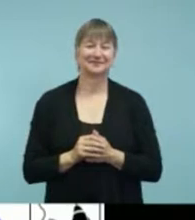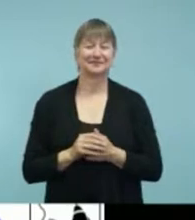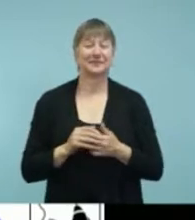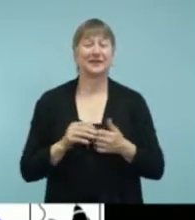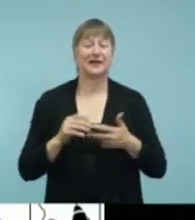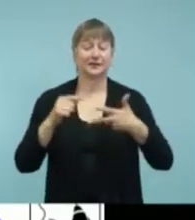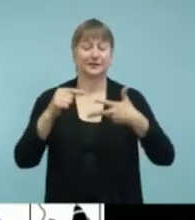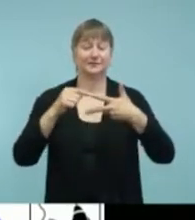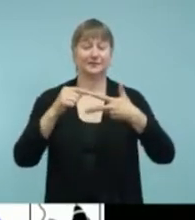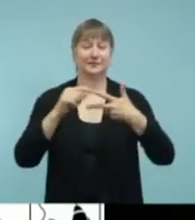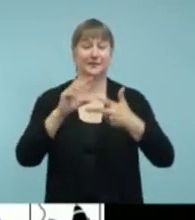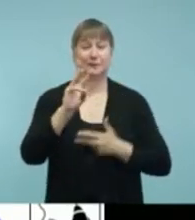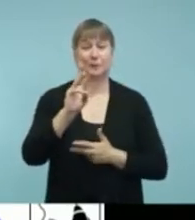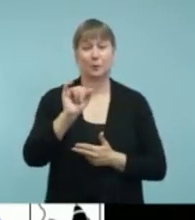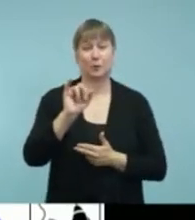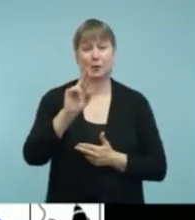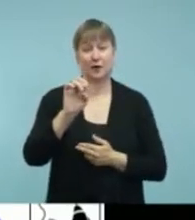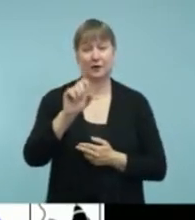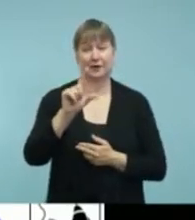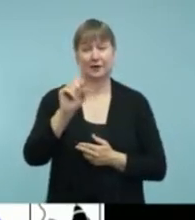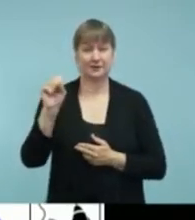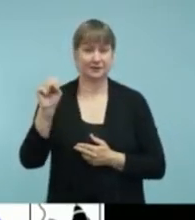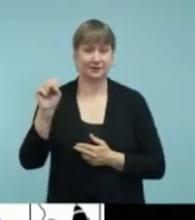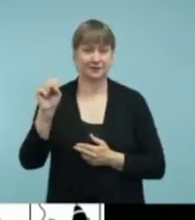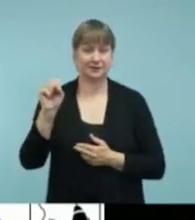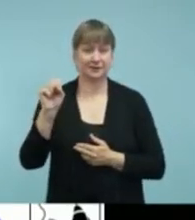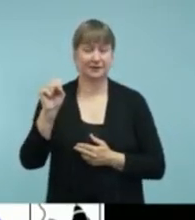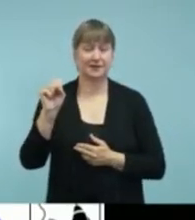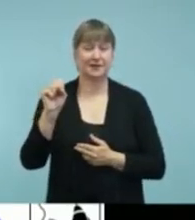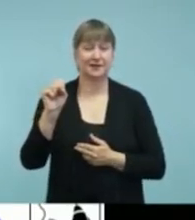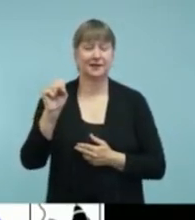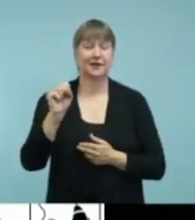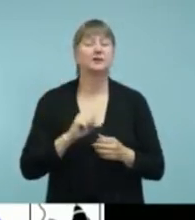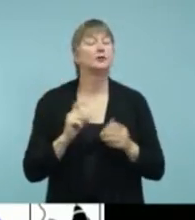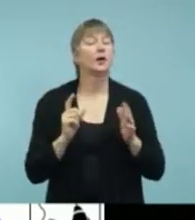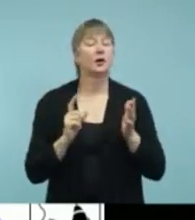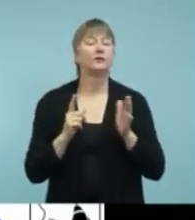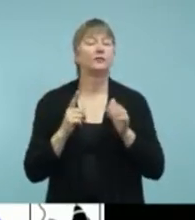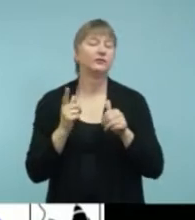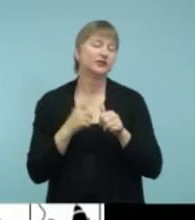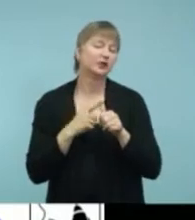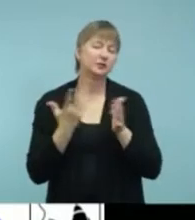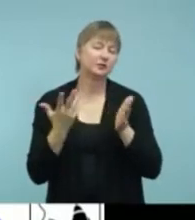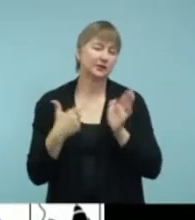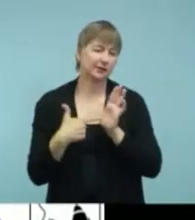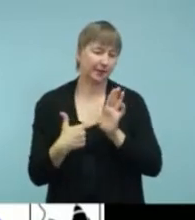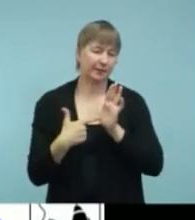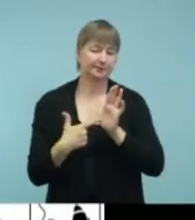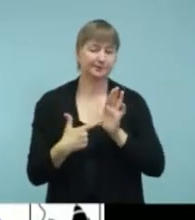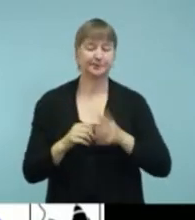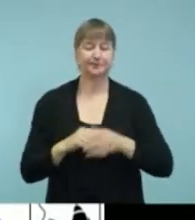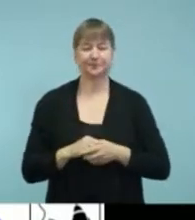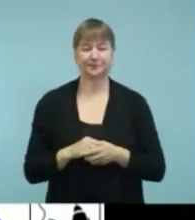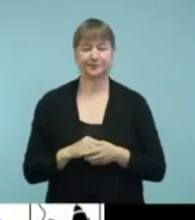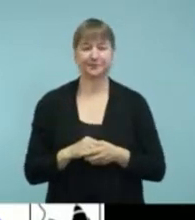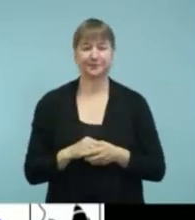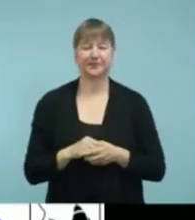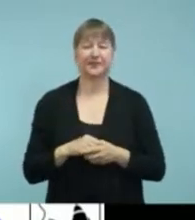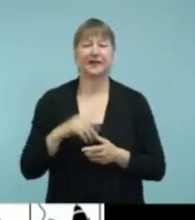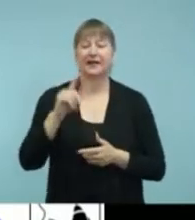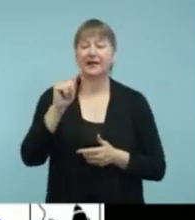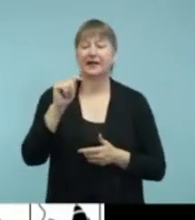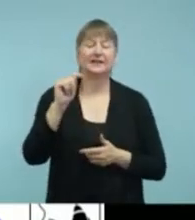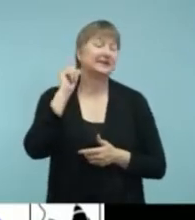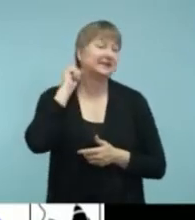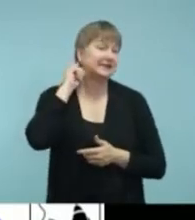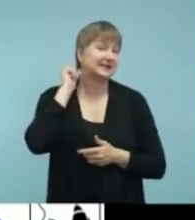connections. So, the first wireless connection has to do with using the telecoil setting, or